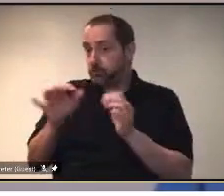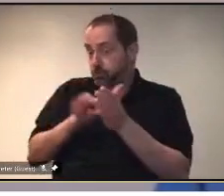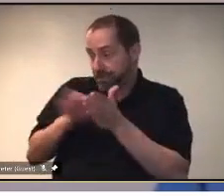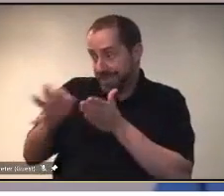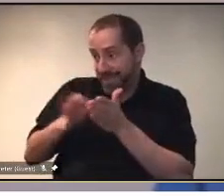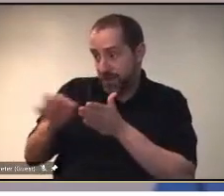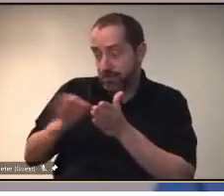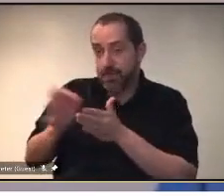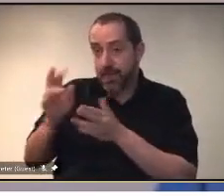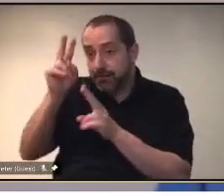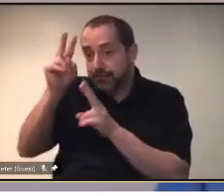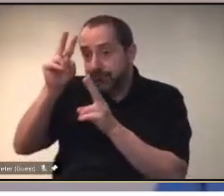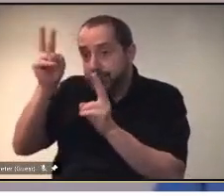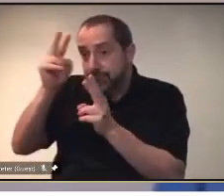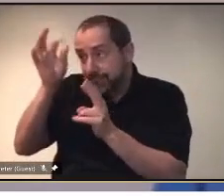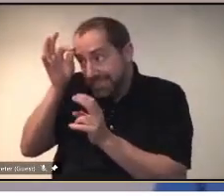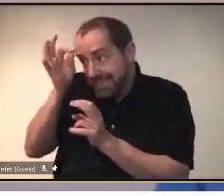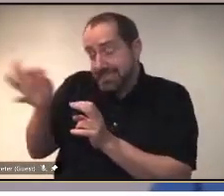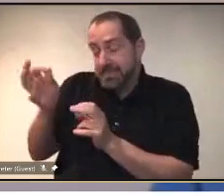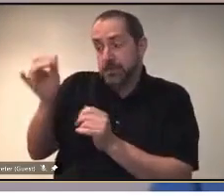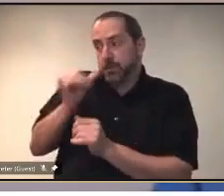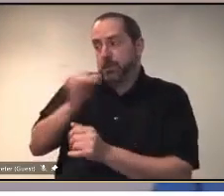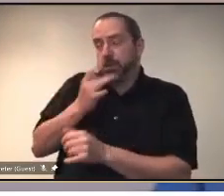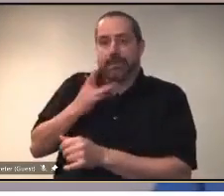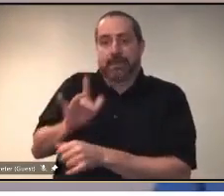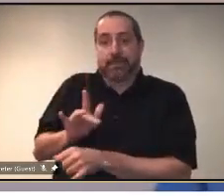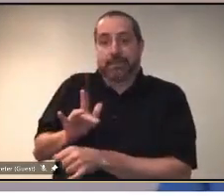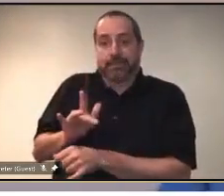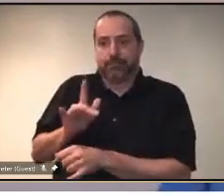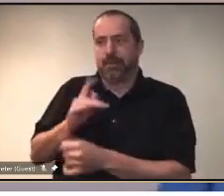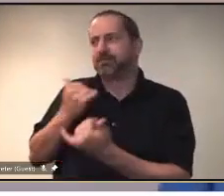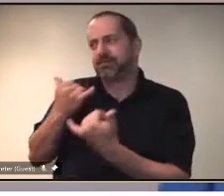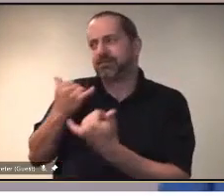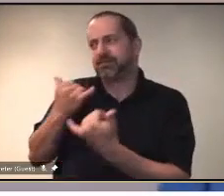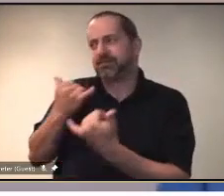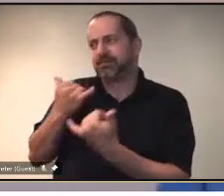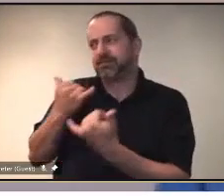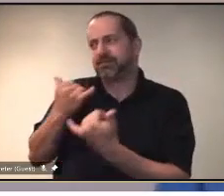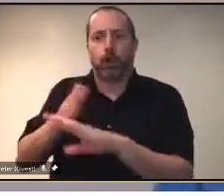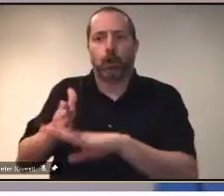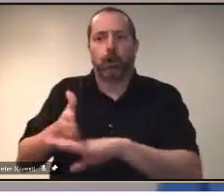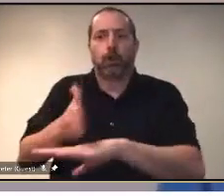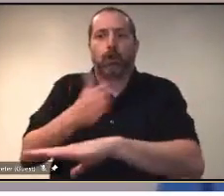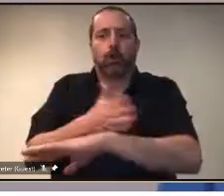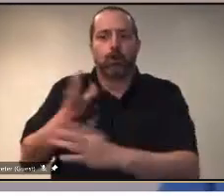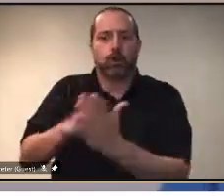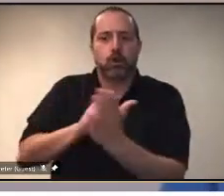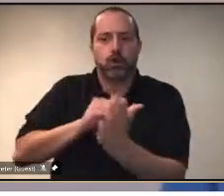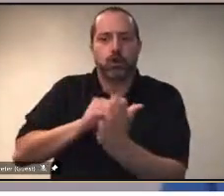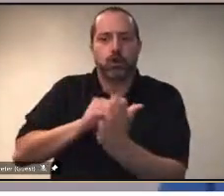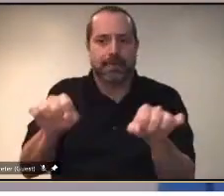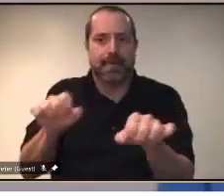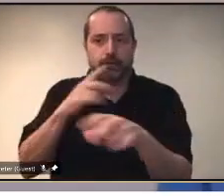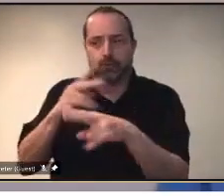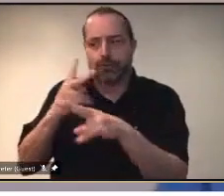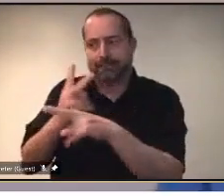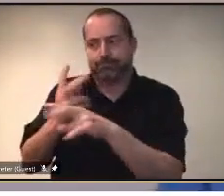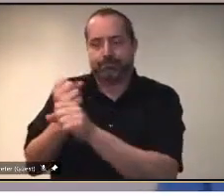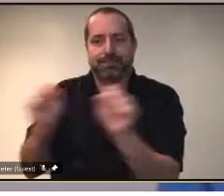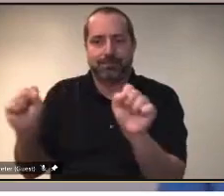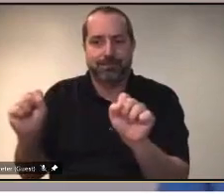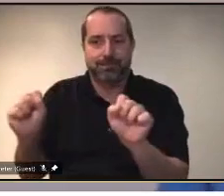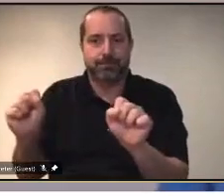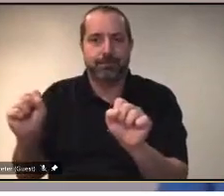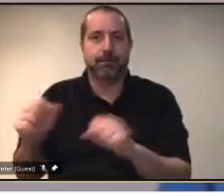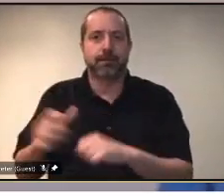a critical incident or harm to patients, but are learning events that can help also improve safety, getting to improve